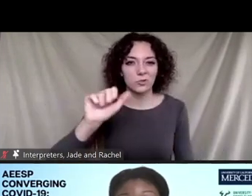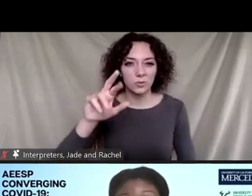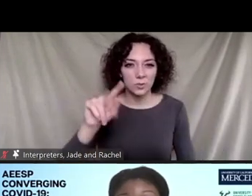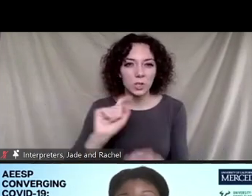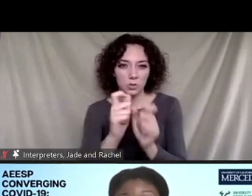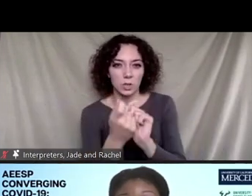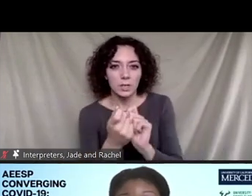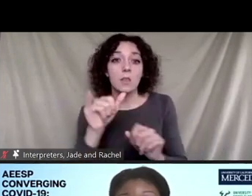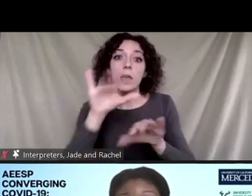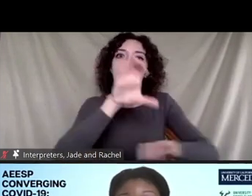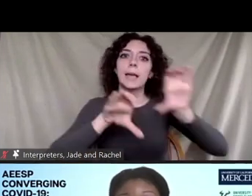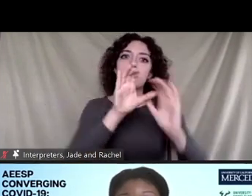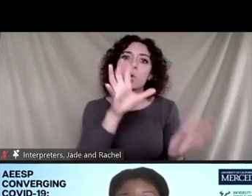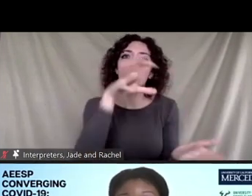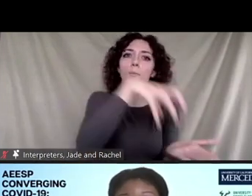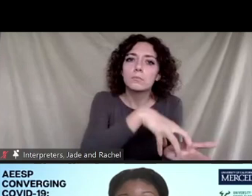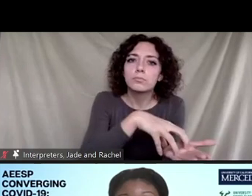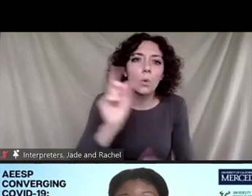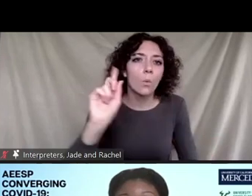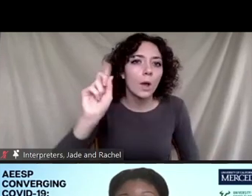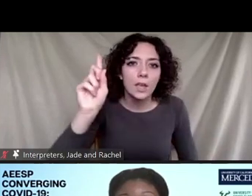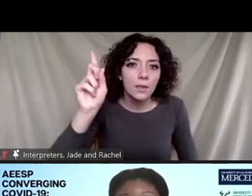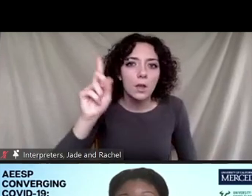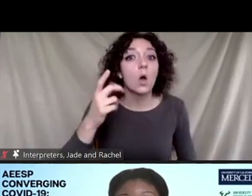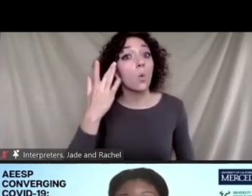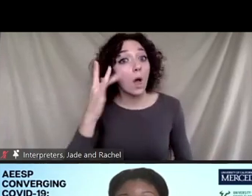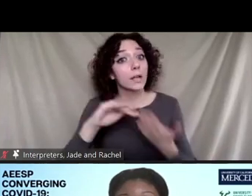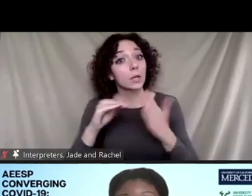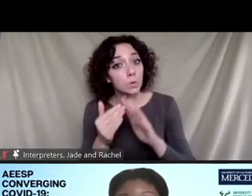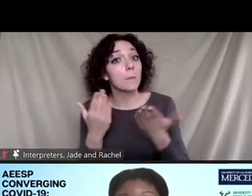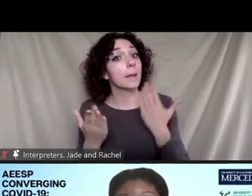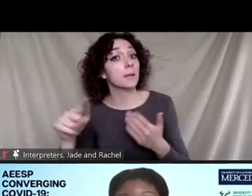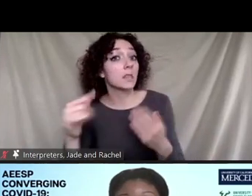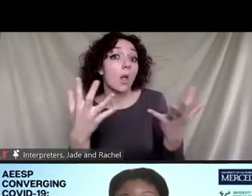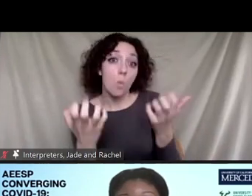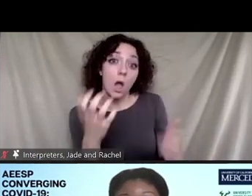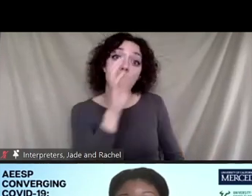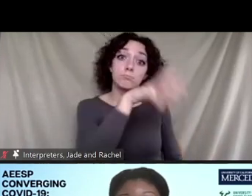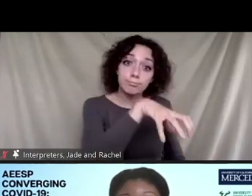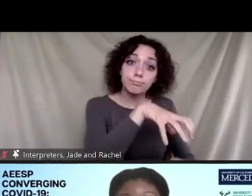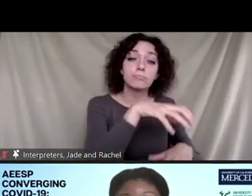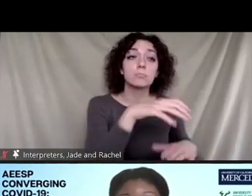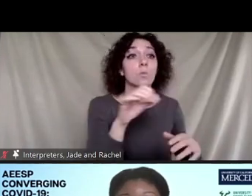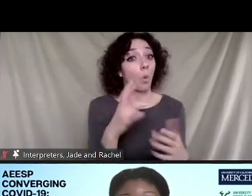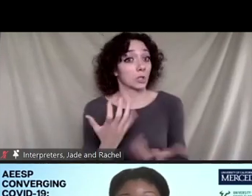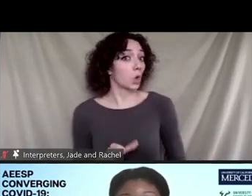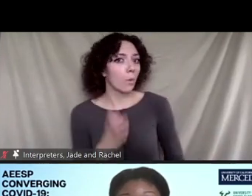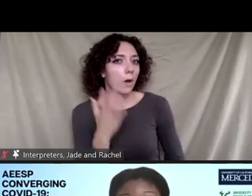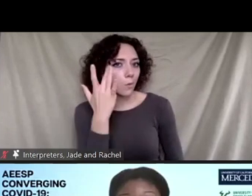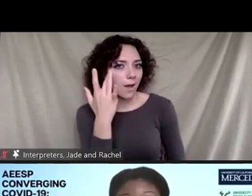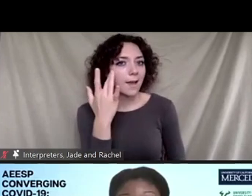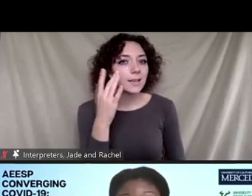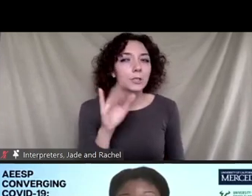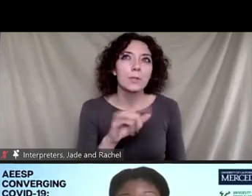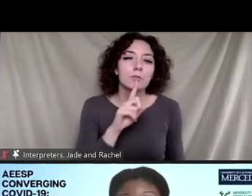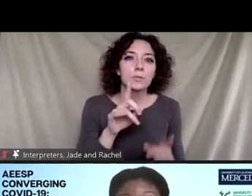plants can go and why a community would want or not want a facility like that around. So this is really about